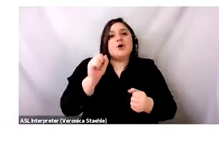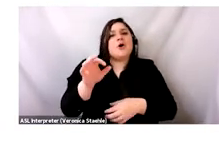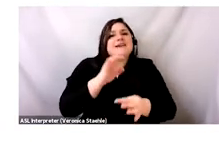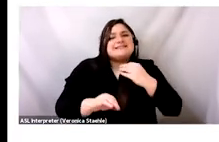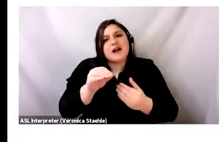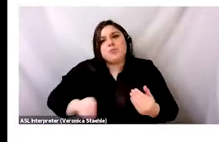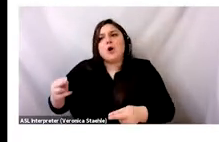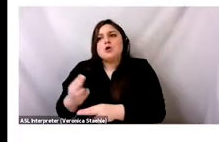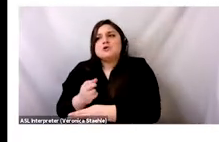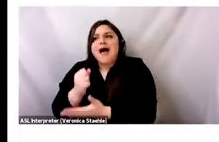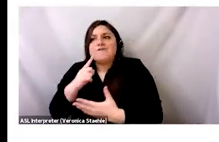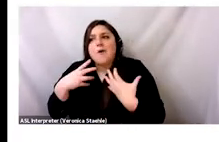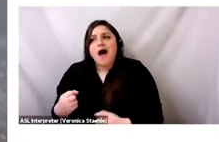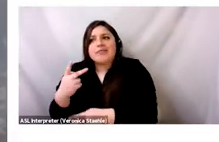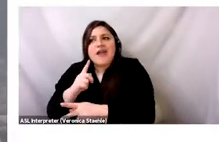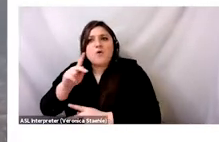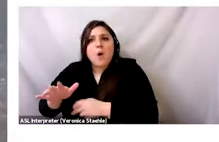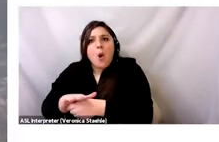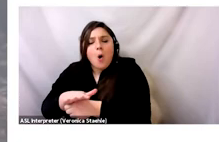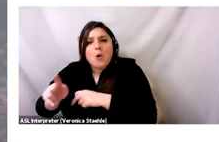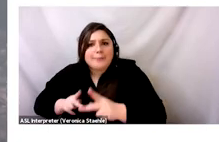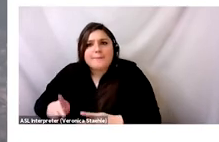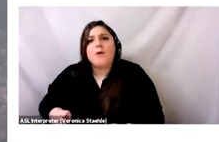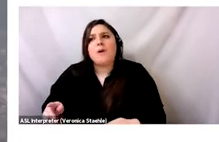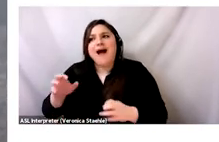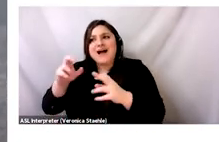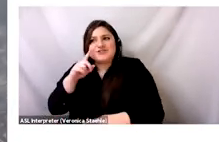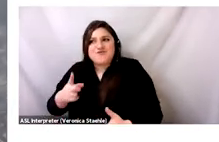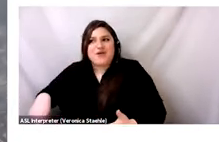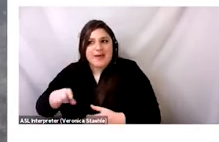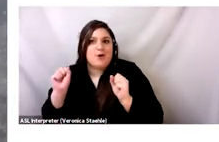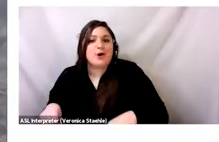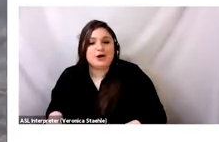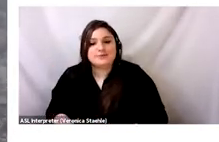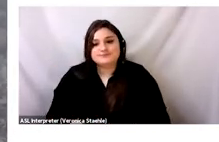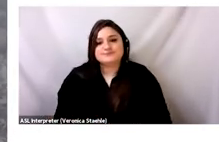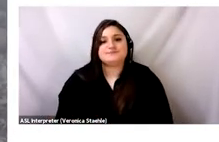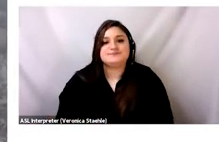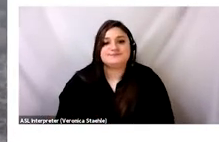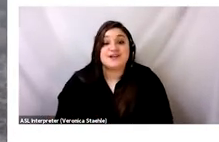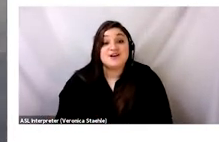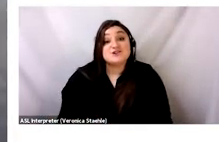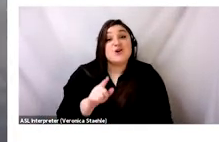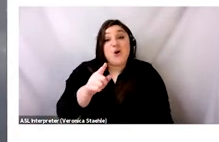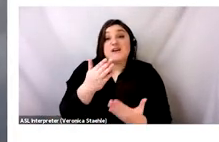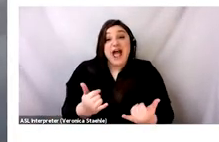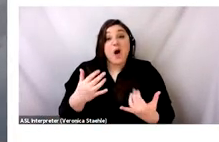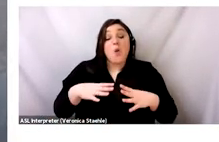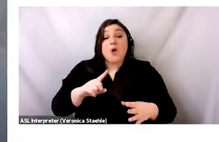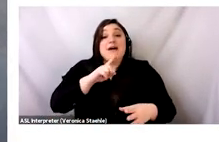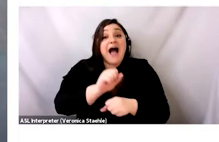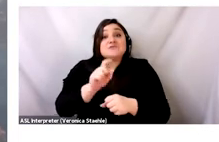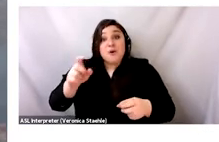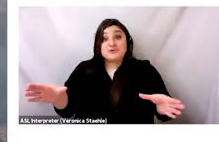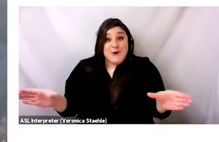education or health care. So because of the overflowing amount of waste, Pone actually caught on fire in August 2019,